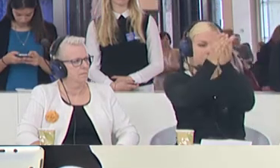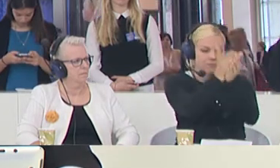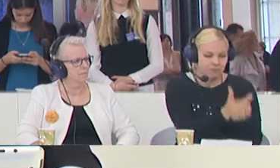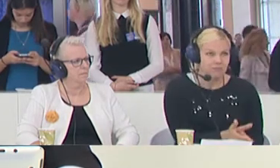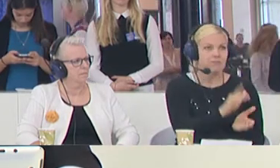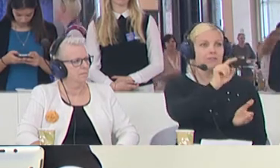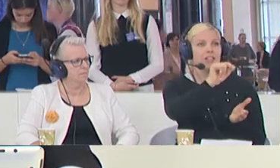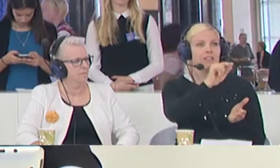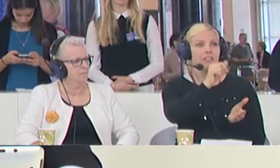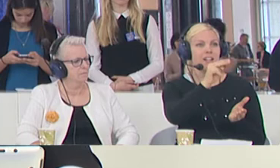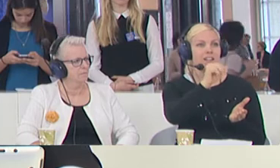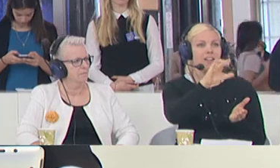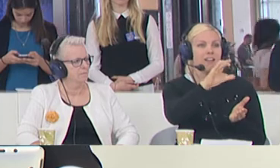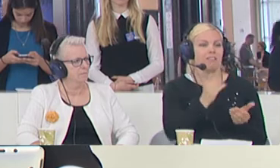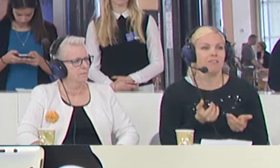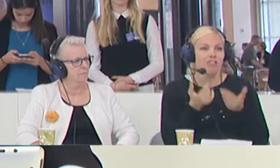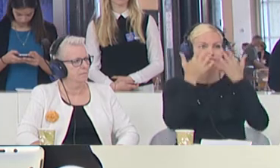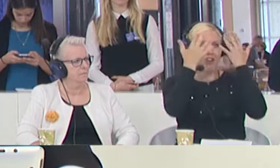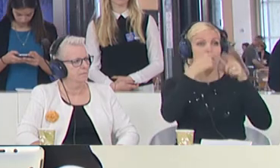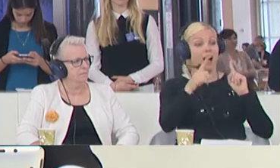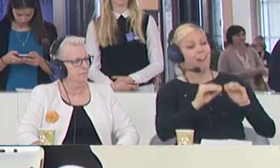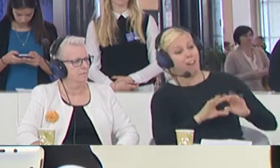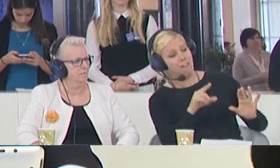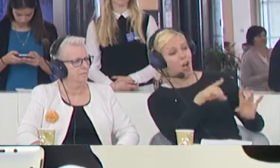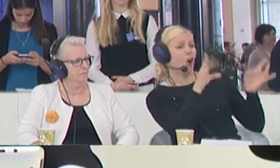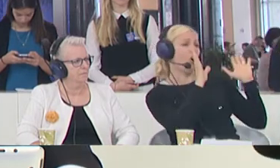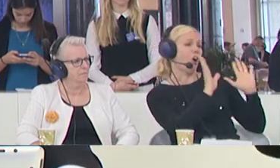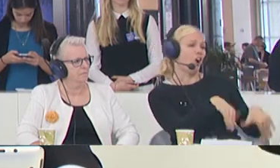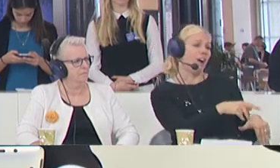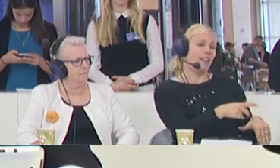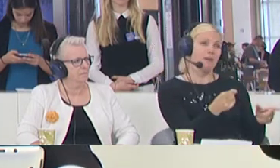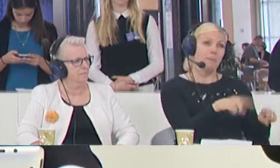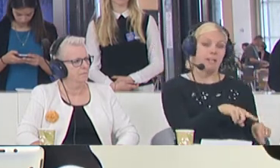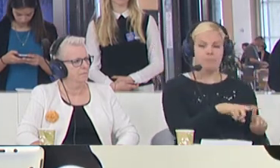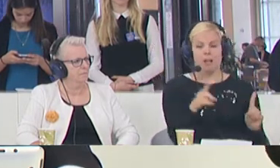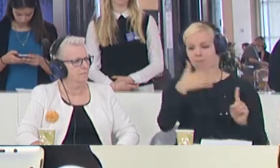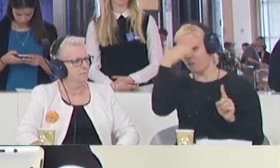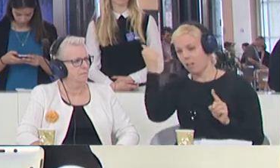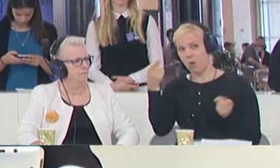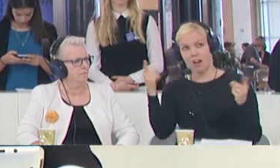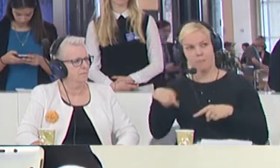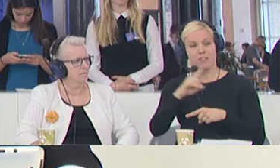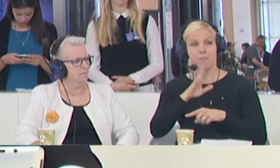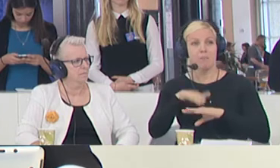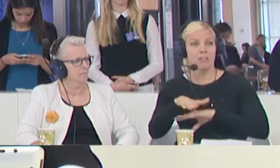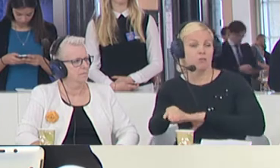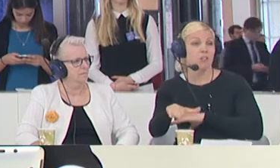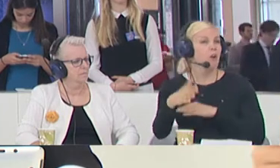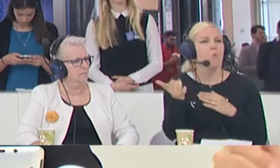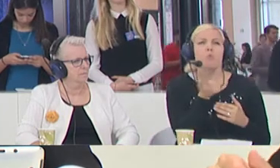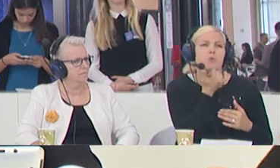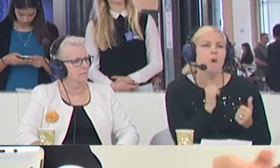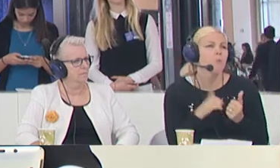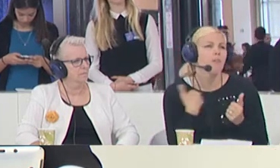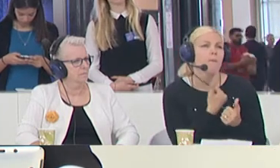clarify the tragedy of the Titanic, and we can easily forget what happens in the Mediterranean. Helga, what's wrong with our messaging in this? Why can't Europe's